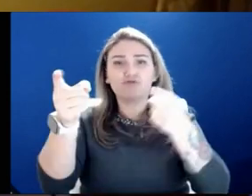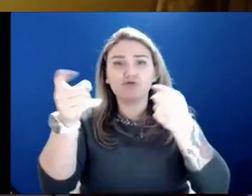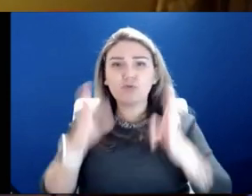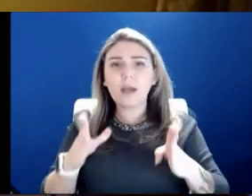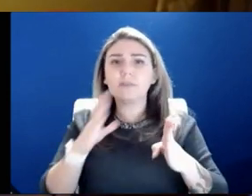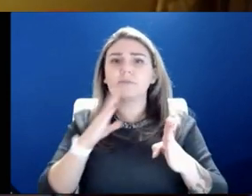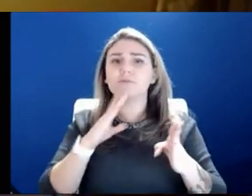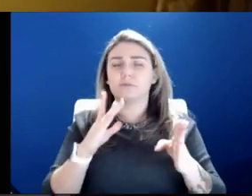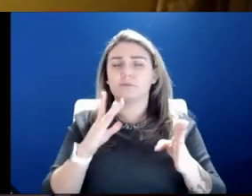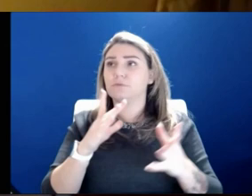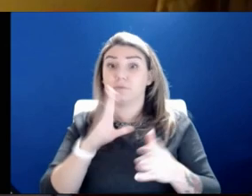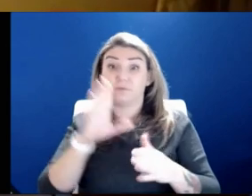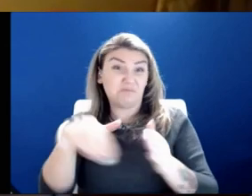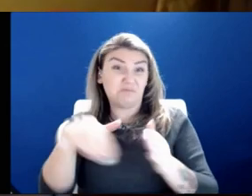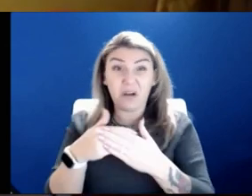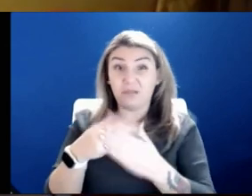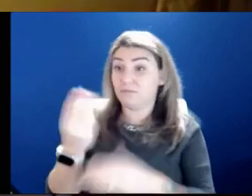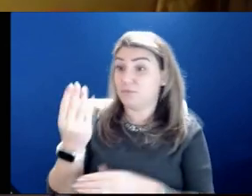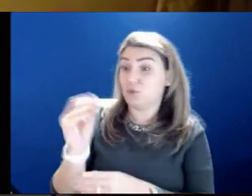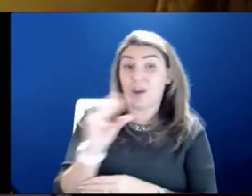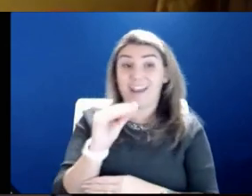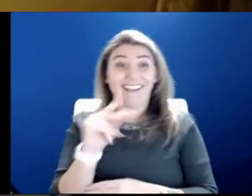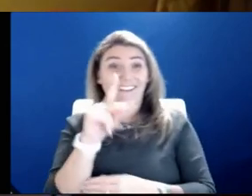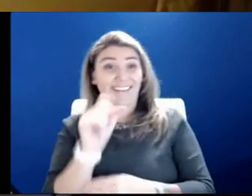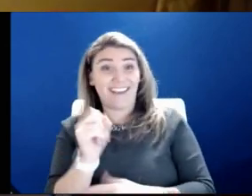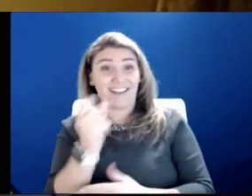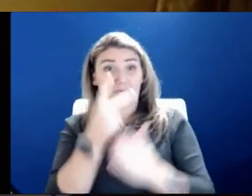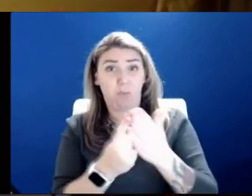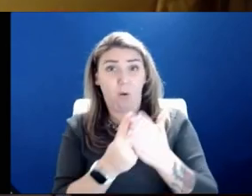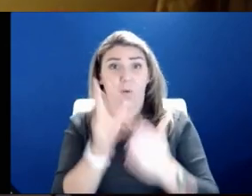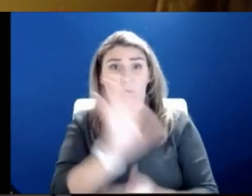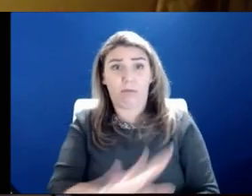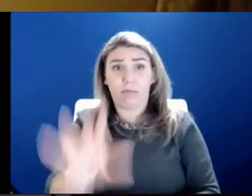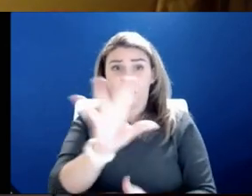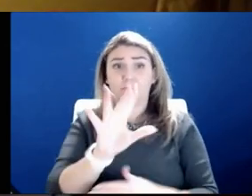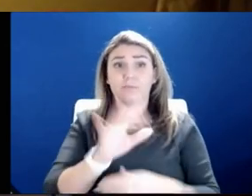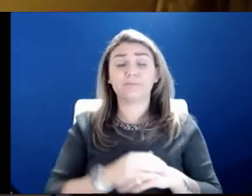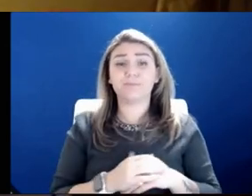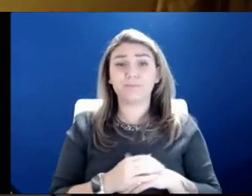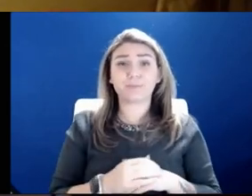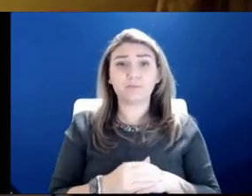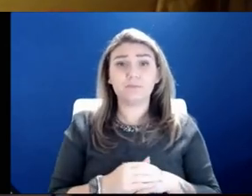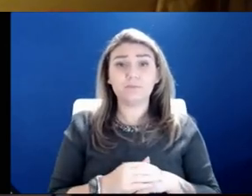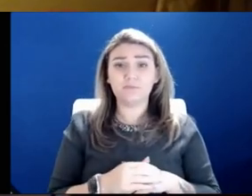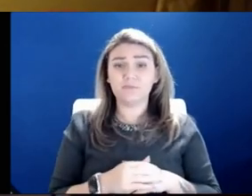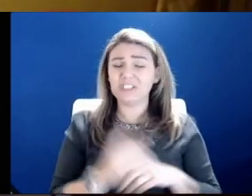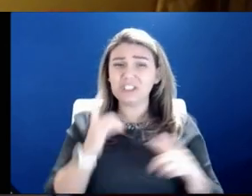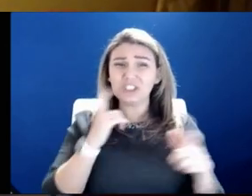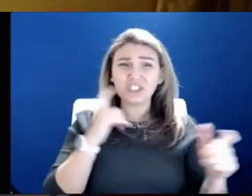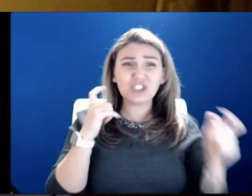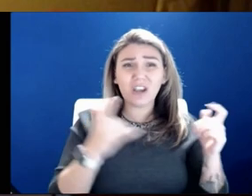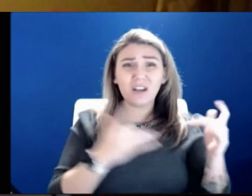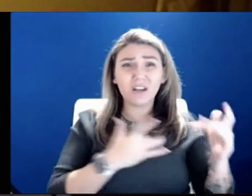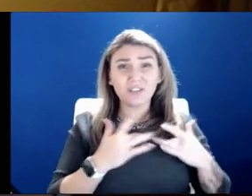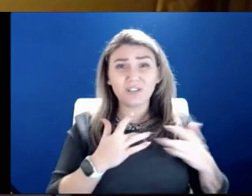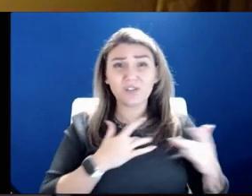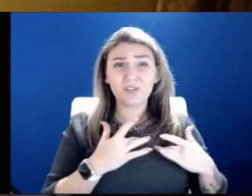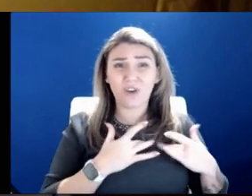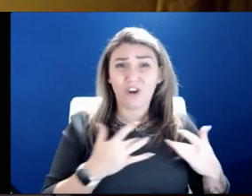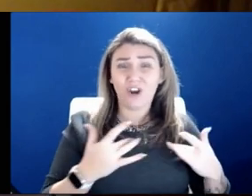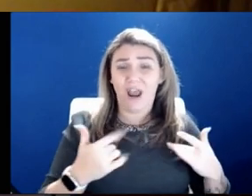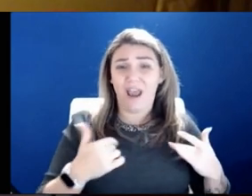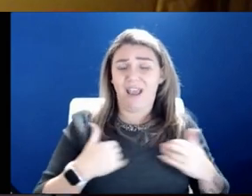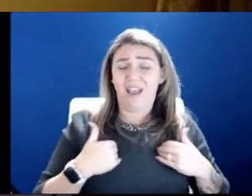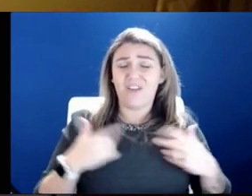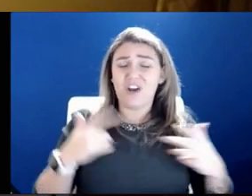actually the Missouri and Kansas. And, uh, there is, there is just substantial concern. I have grave